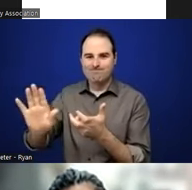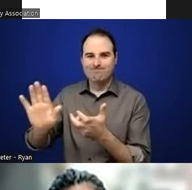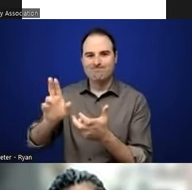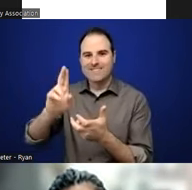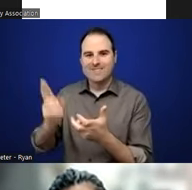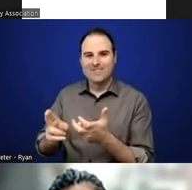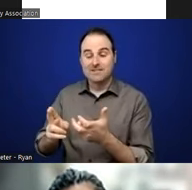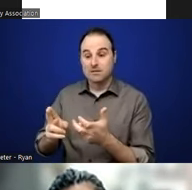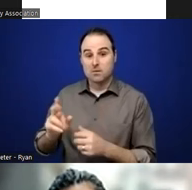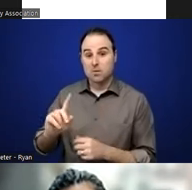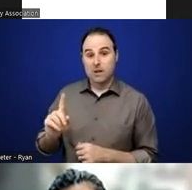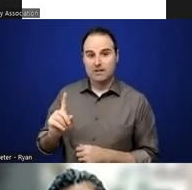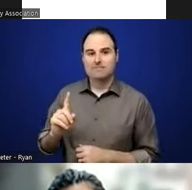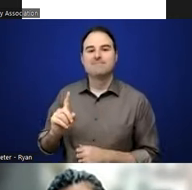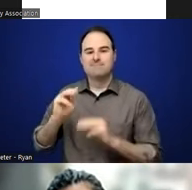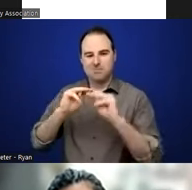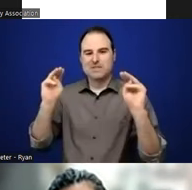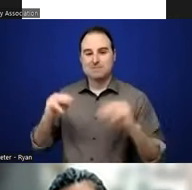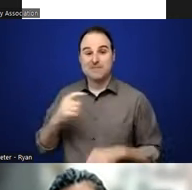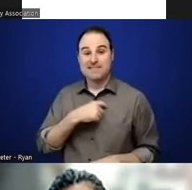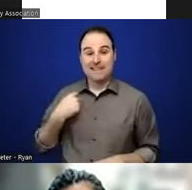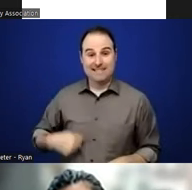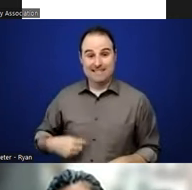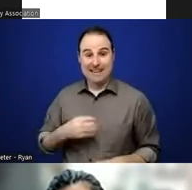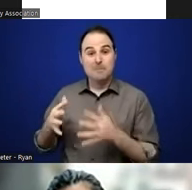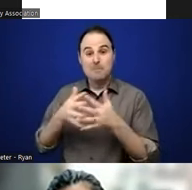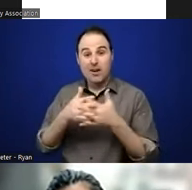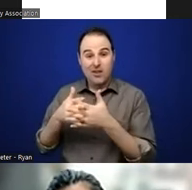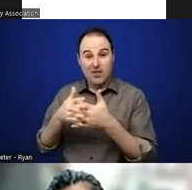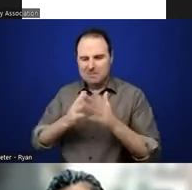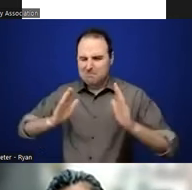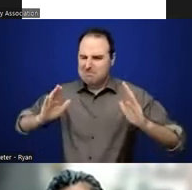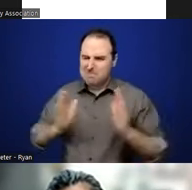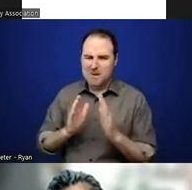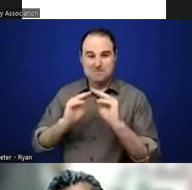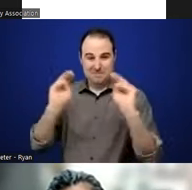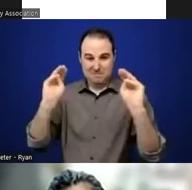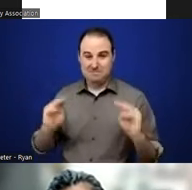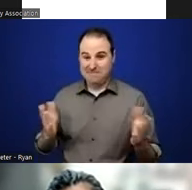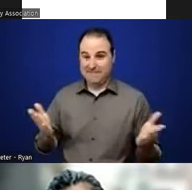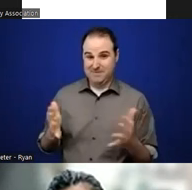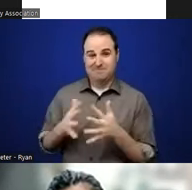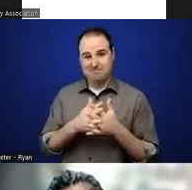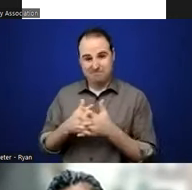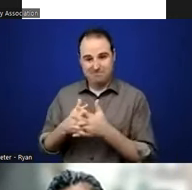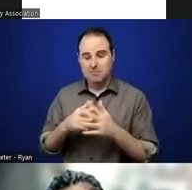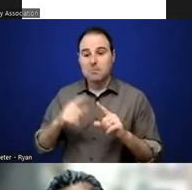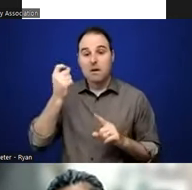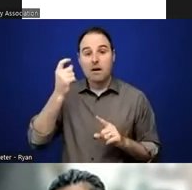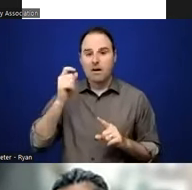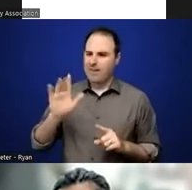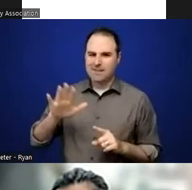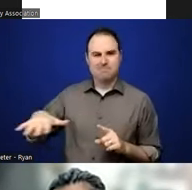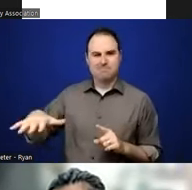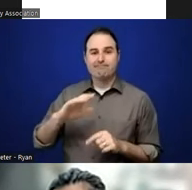of Chinese in America here in New York City, a very small museum, but they use their space really well. And I